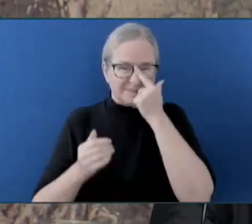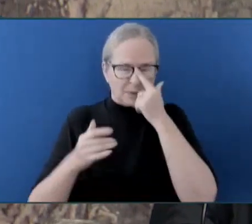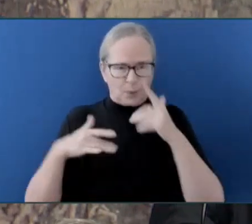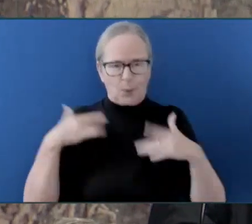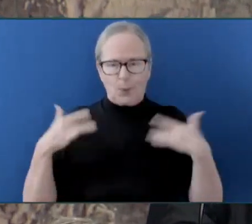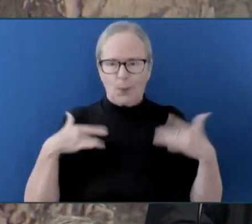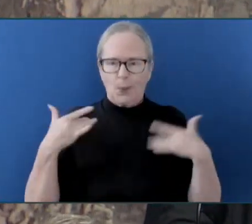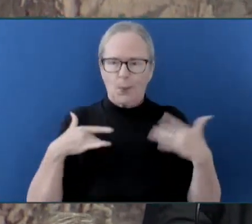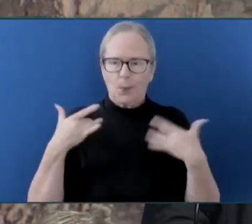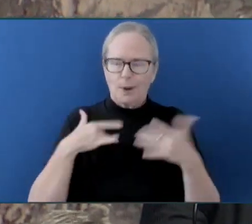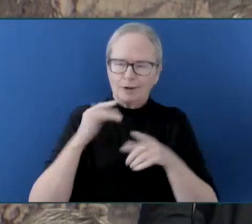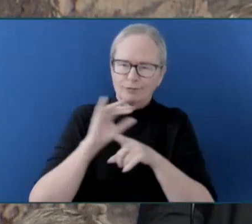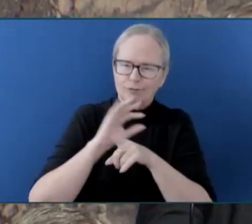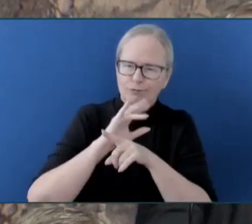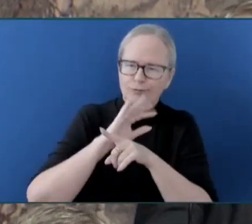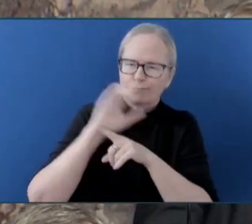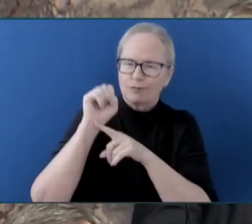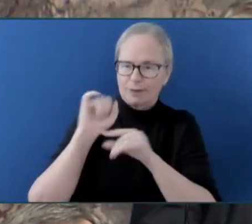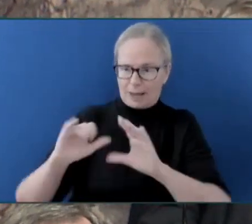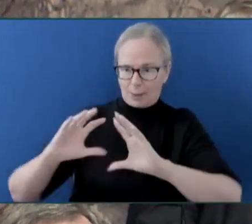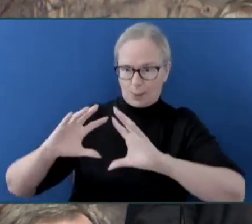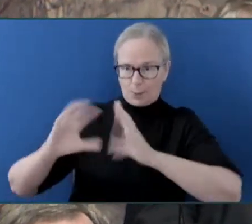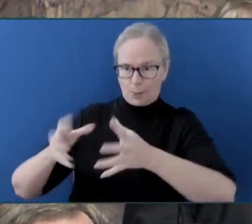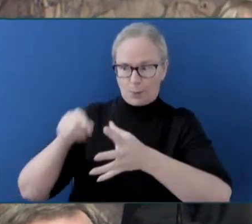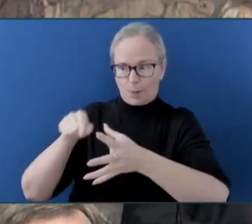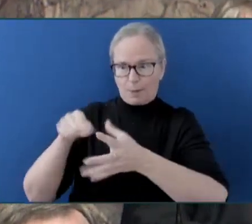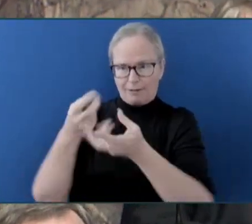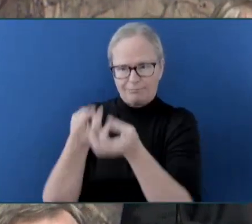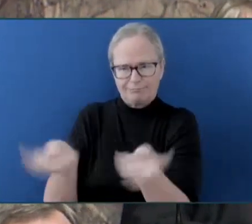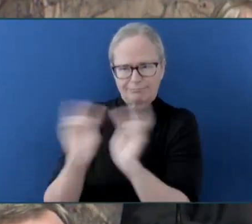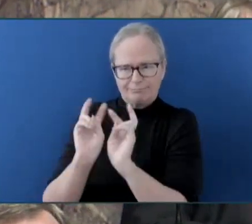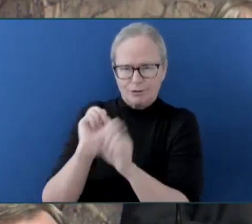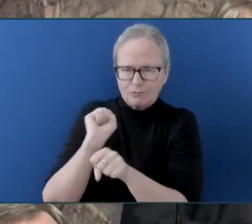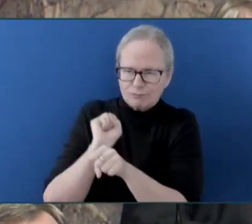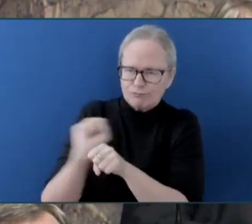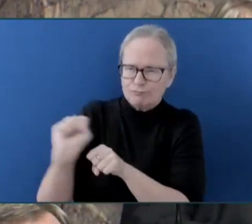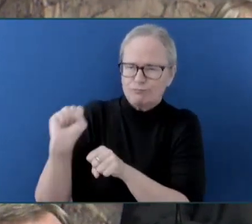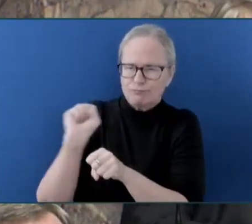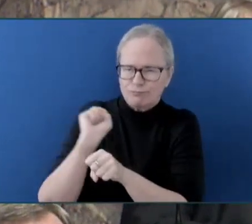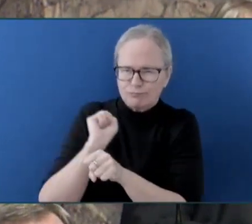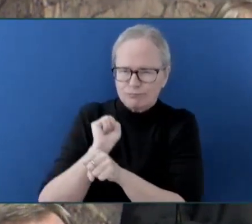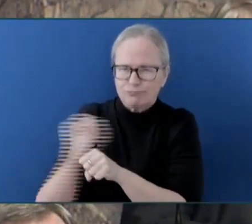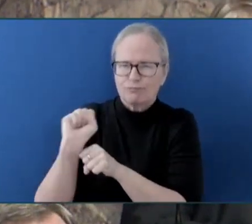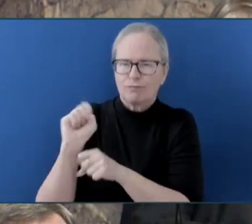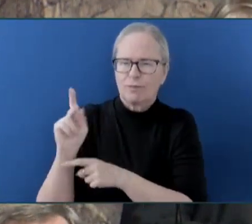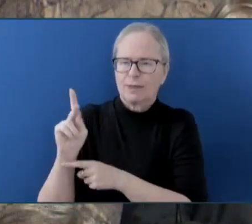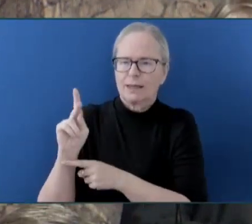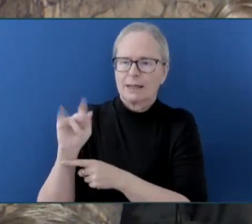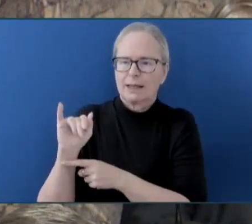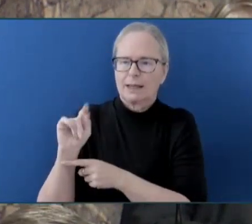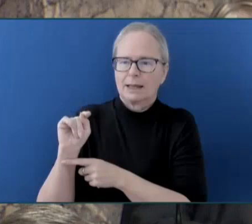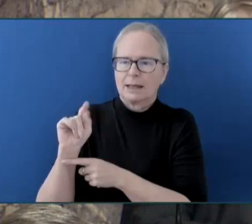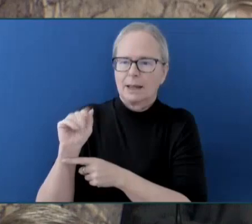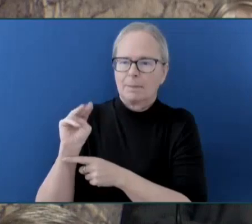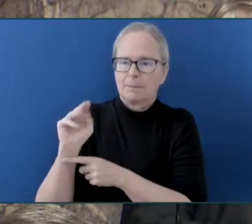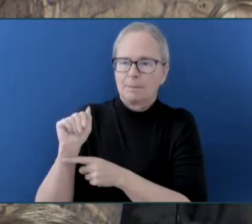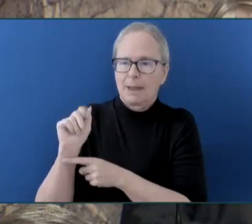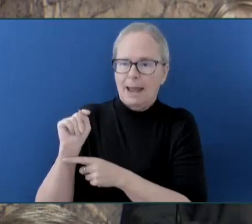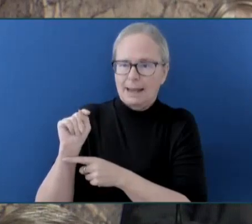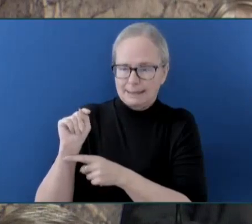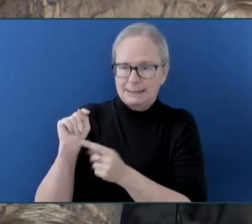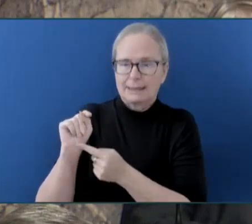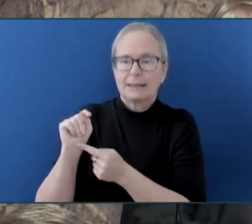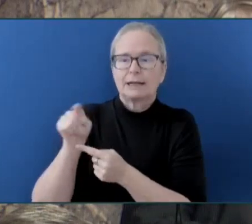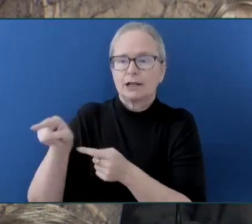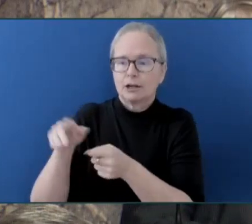Kitimat. For years, residents of Kitimat and Kitimat Village have had to drive 140 kilometres round trip to Mills Memorial